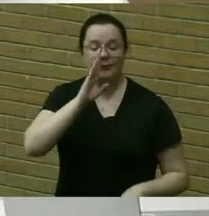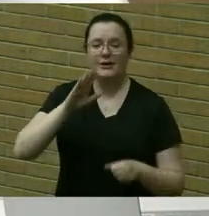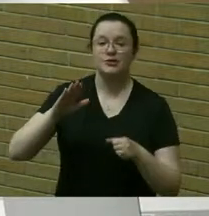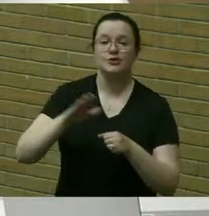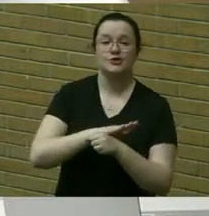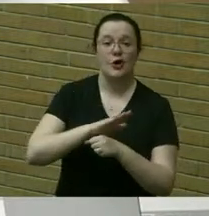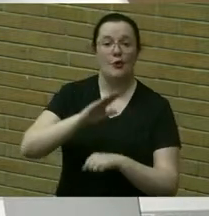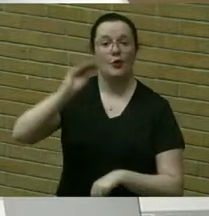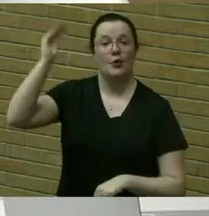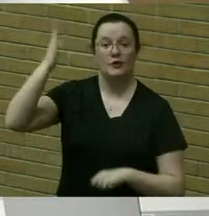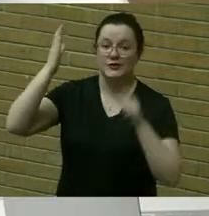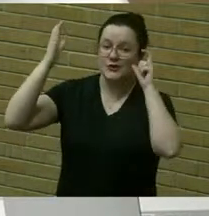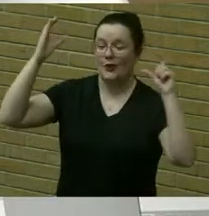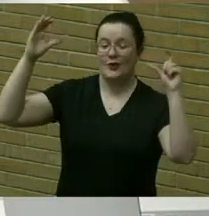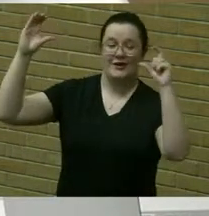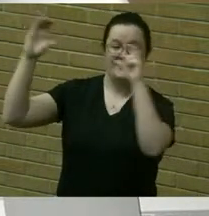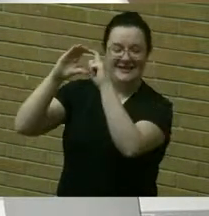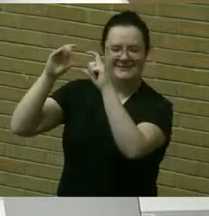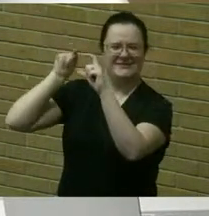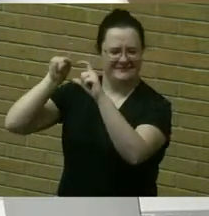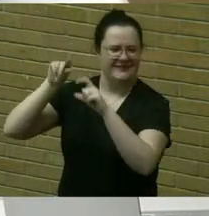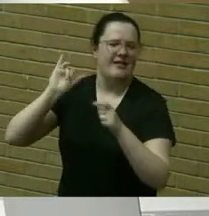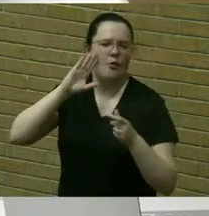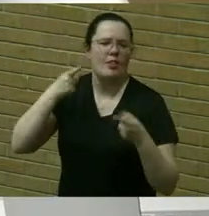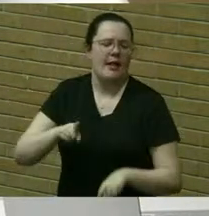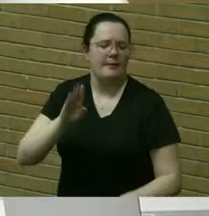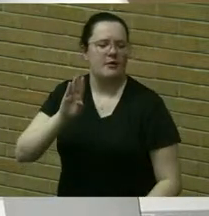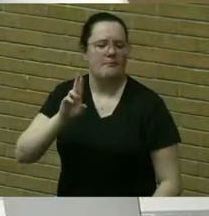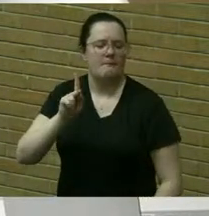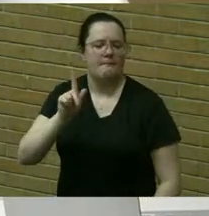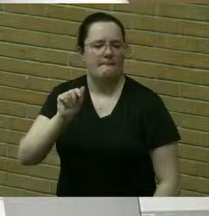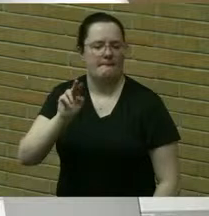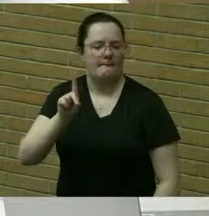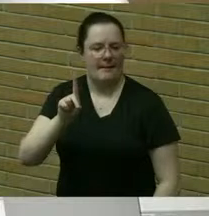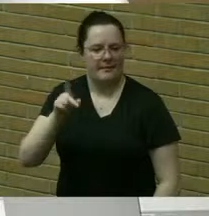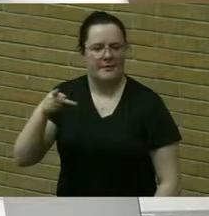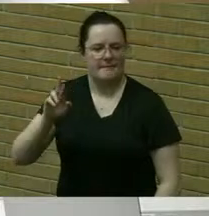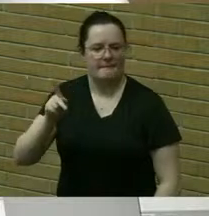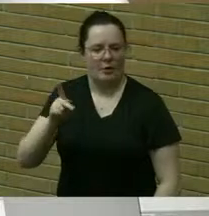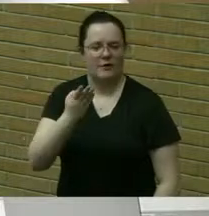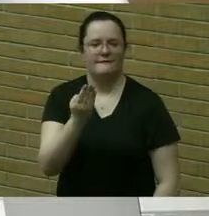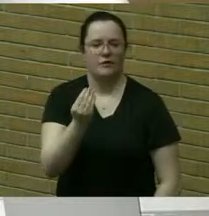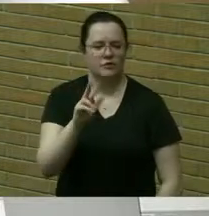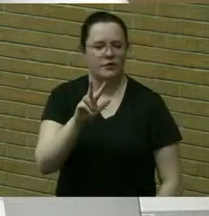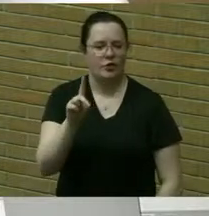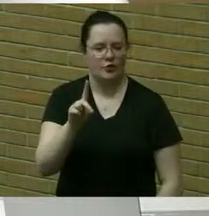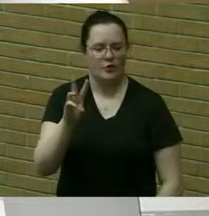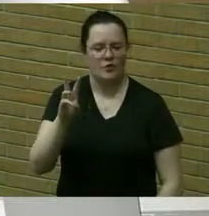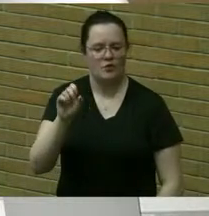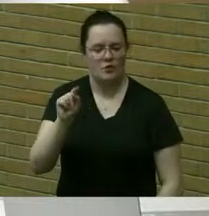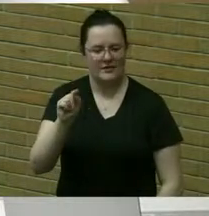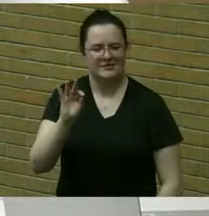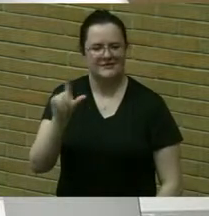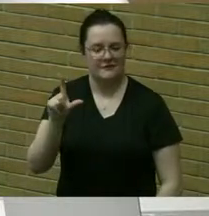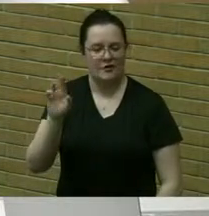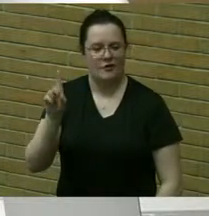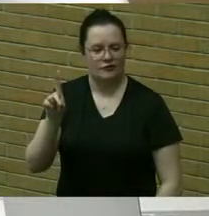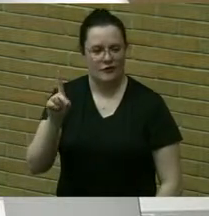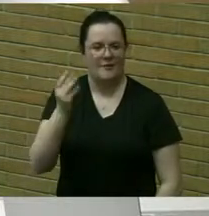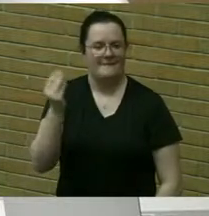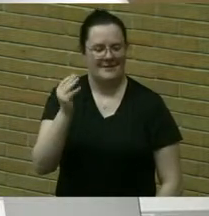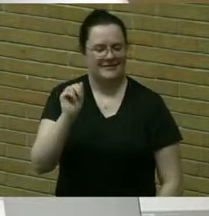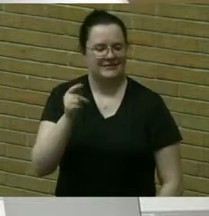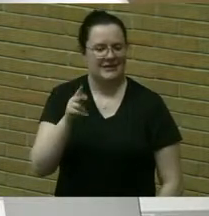happening at buckland park 1431 westfall road on monday april 8th from 1 pm to 5